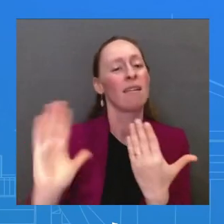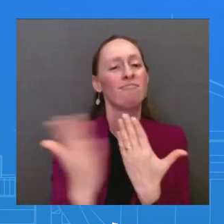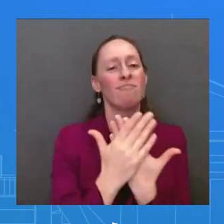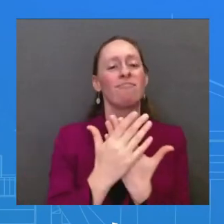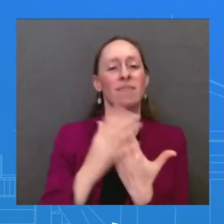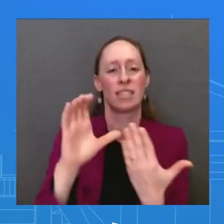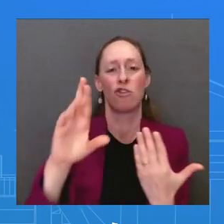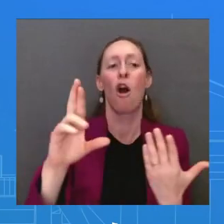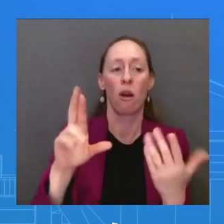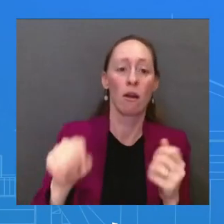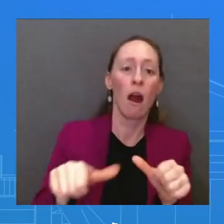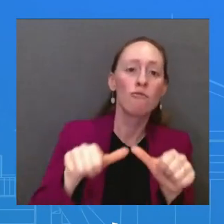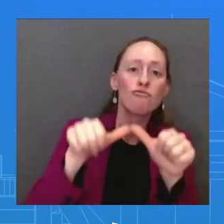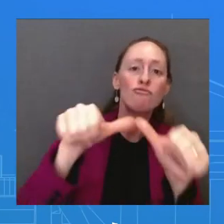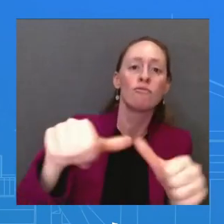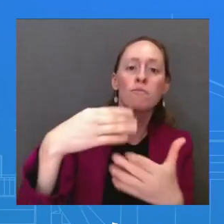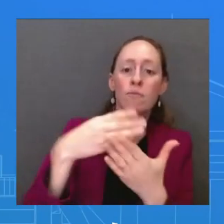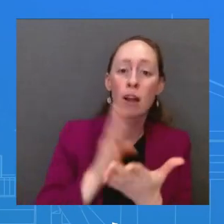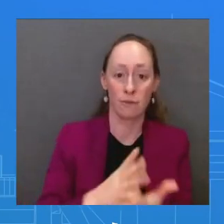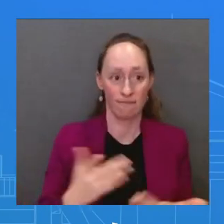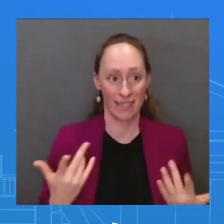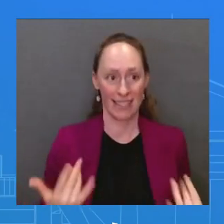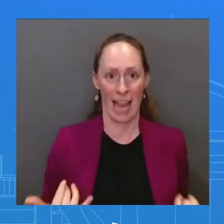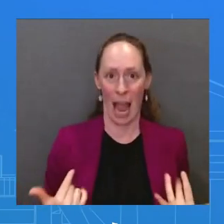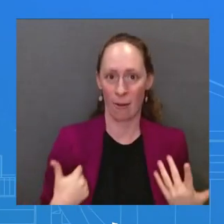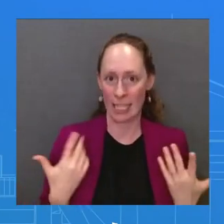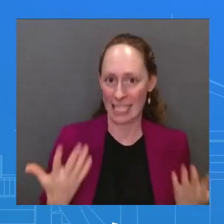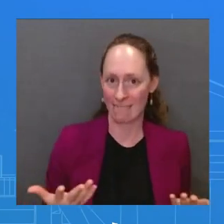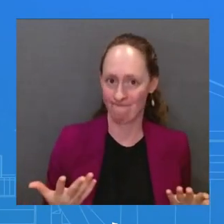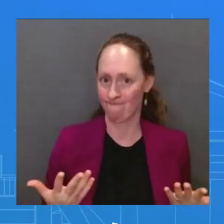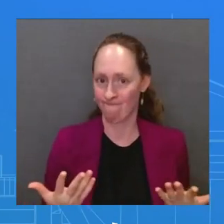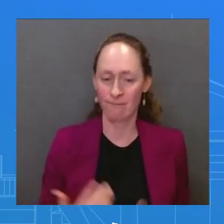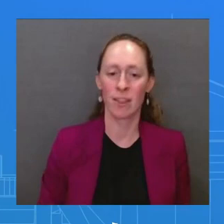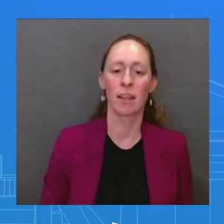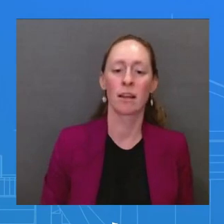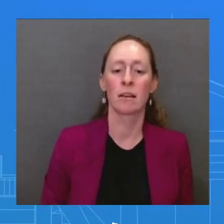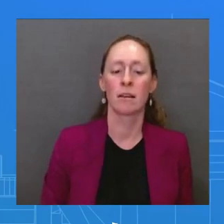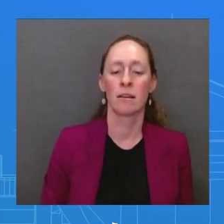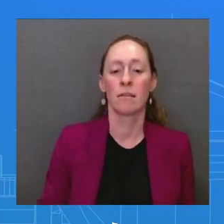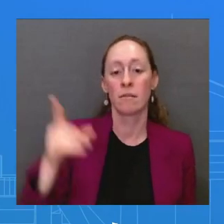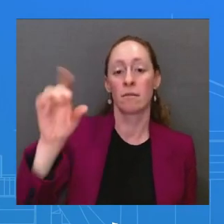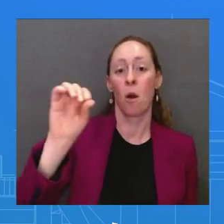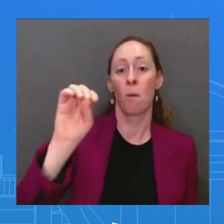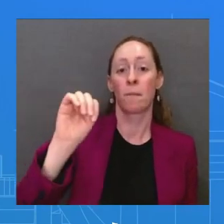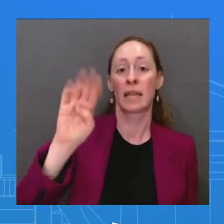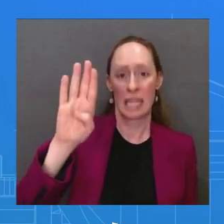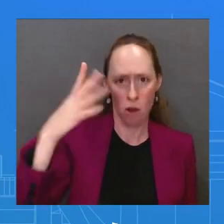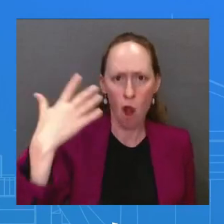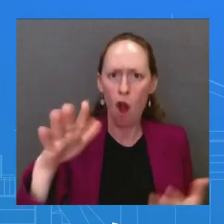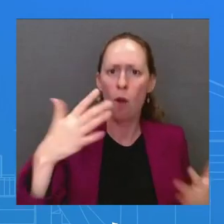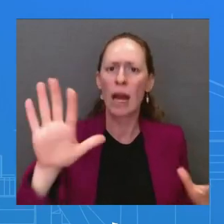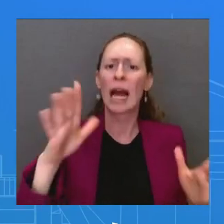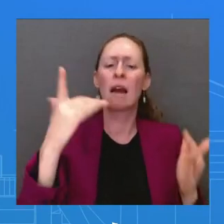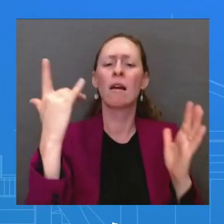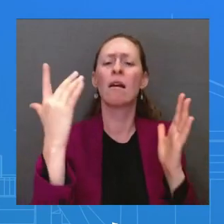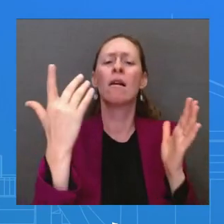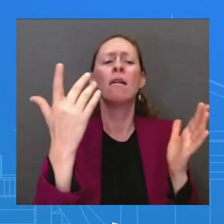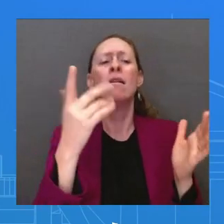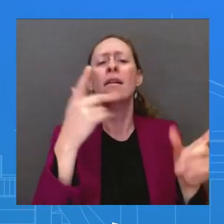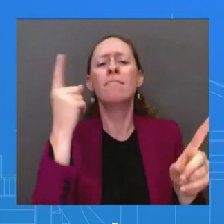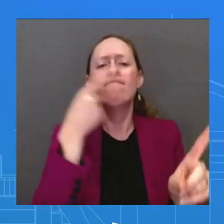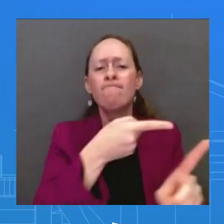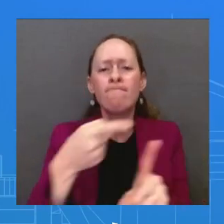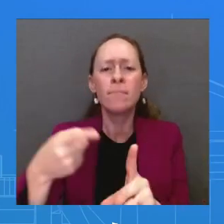And I think I've said this before, OMB has provided technical assistance – I talked about this last week – to ensure there are no disruptions to impact programs